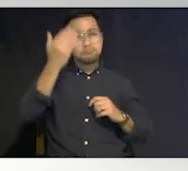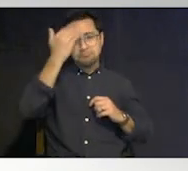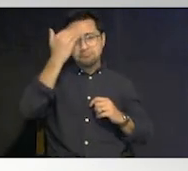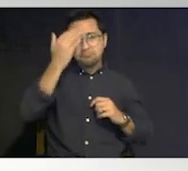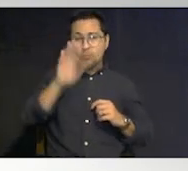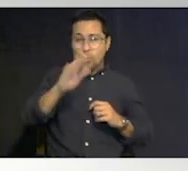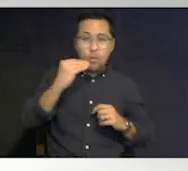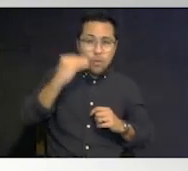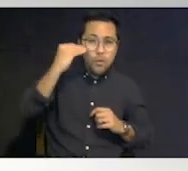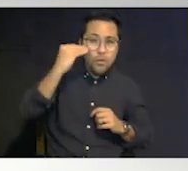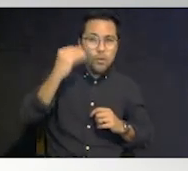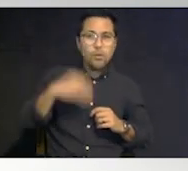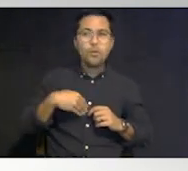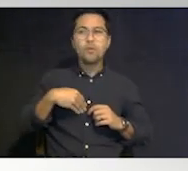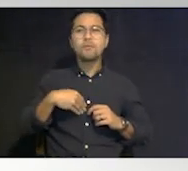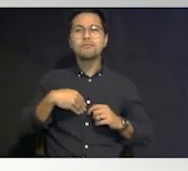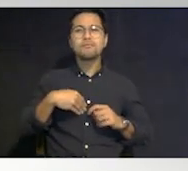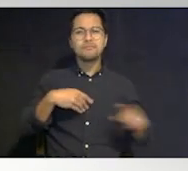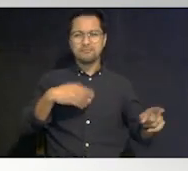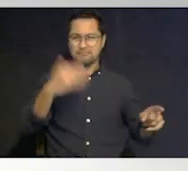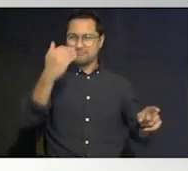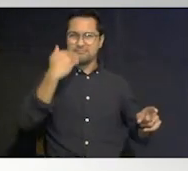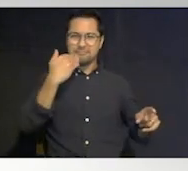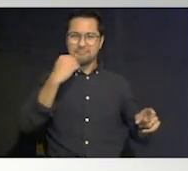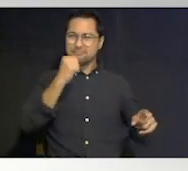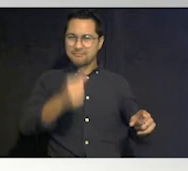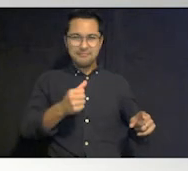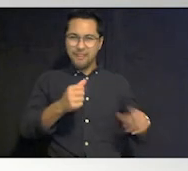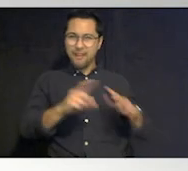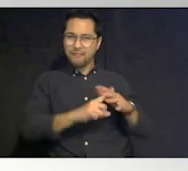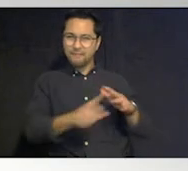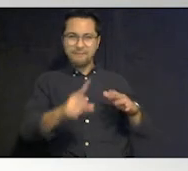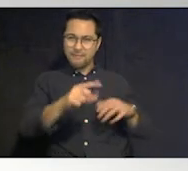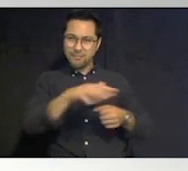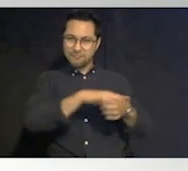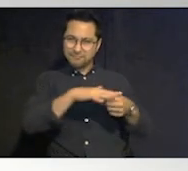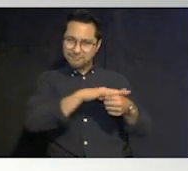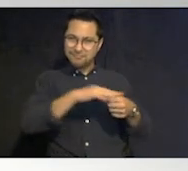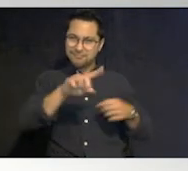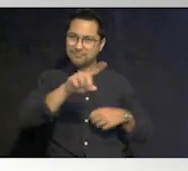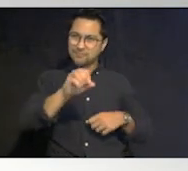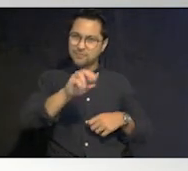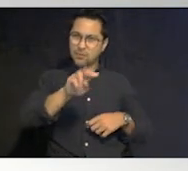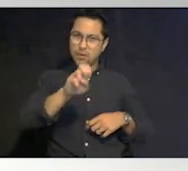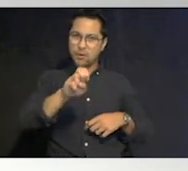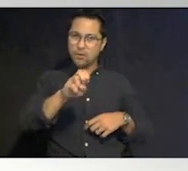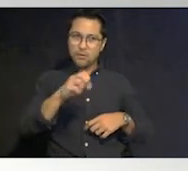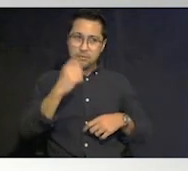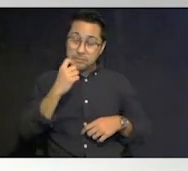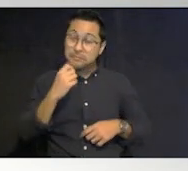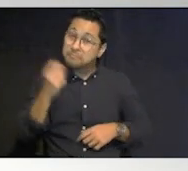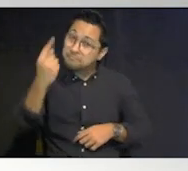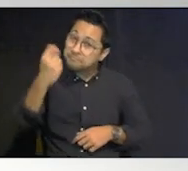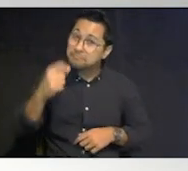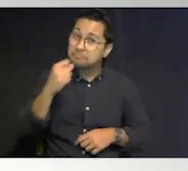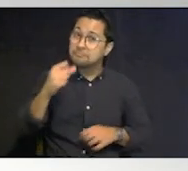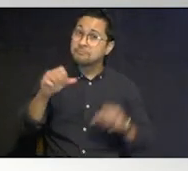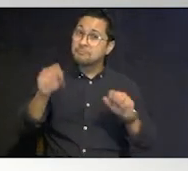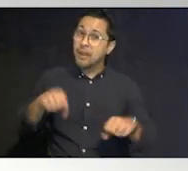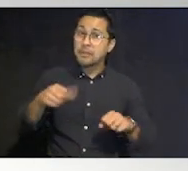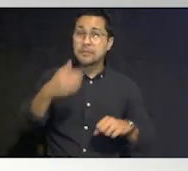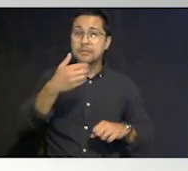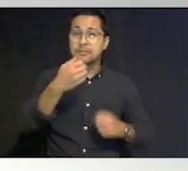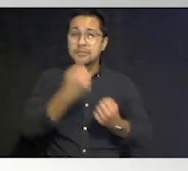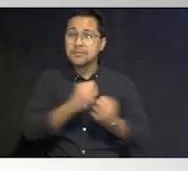and you know that you're not in an evacuation zone and you're not being called upon to evacuate it's possible the very safest